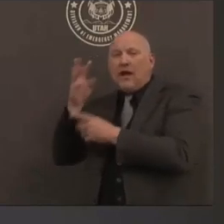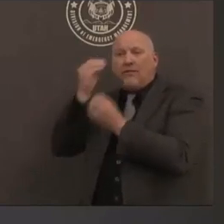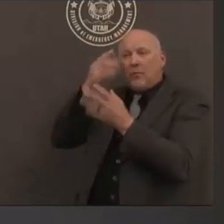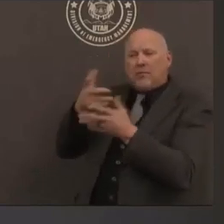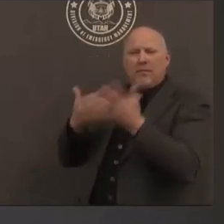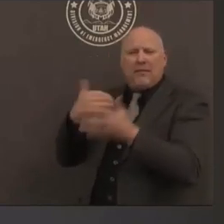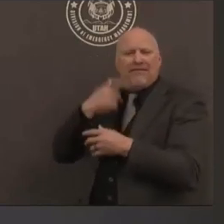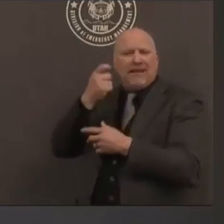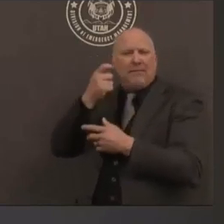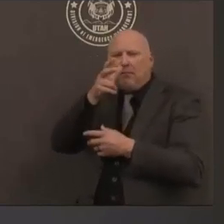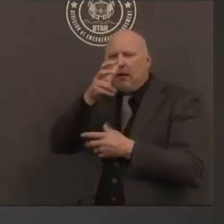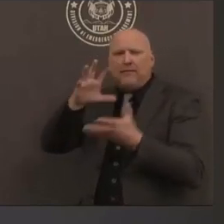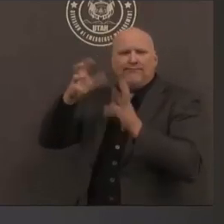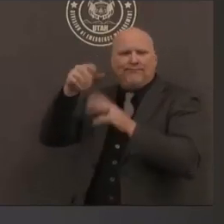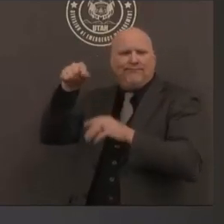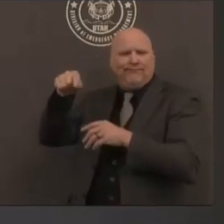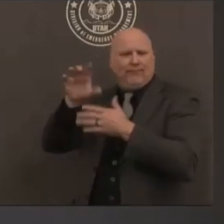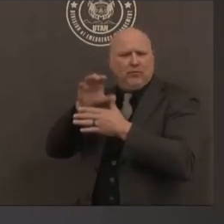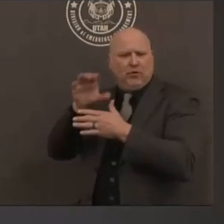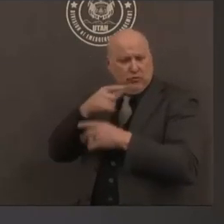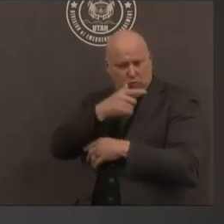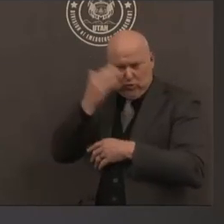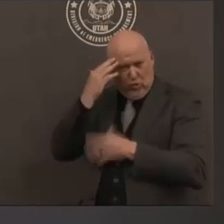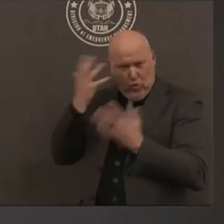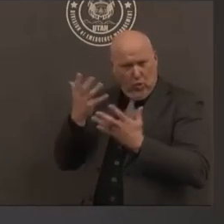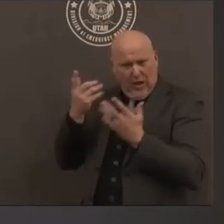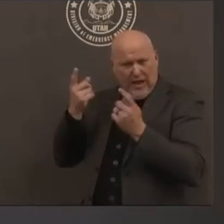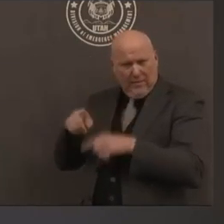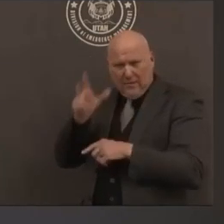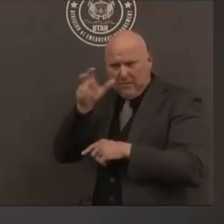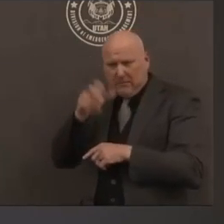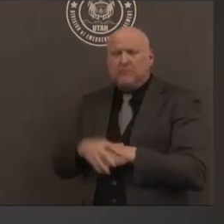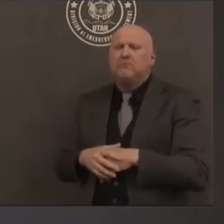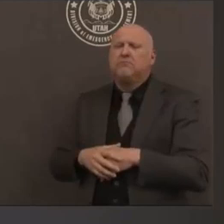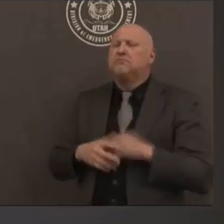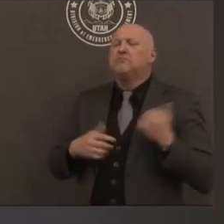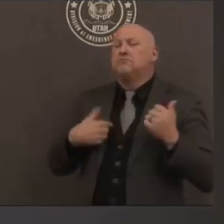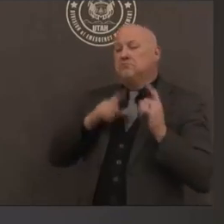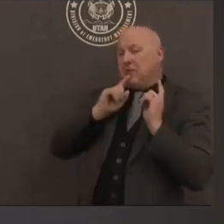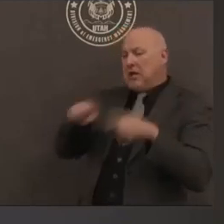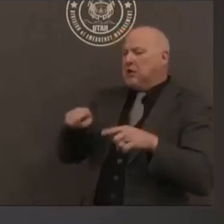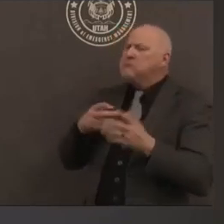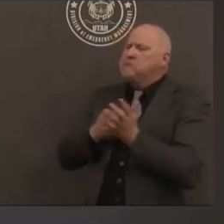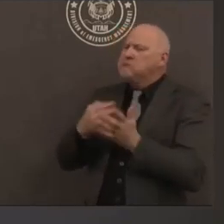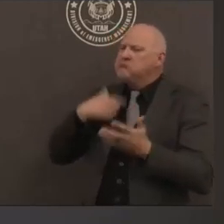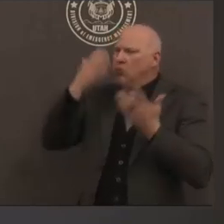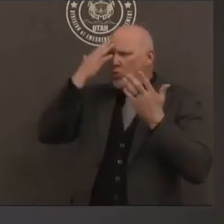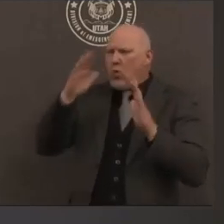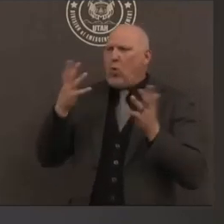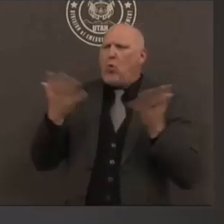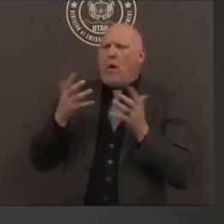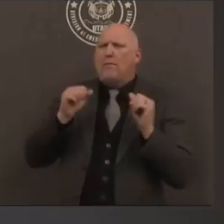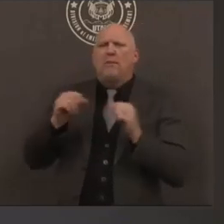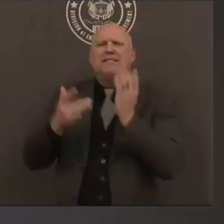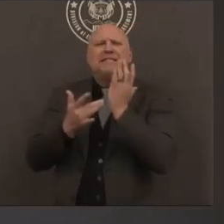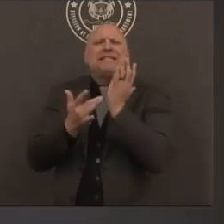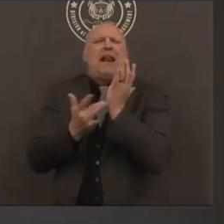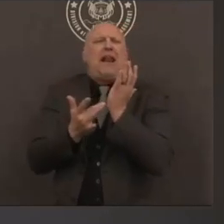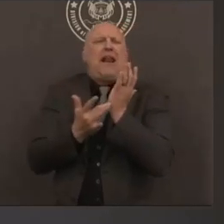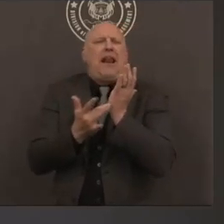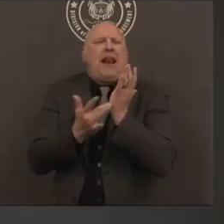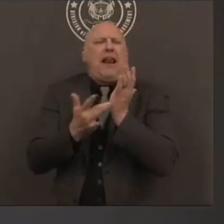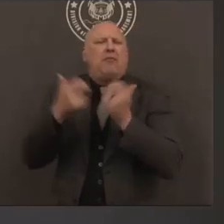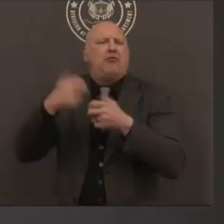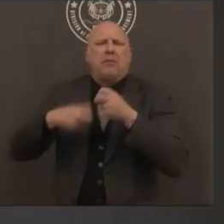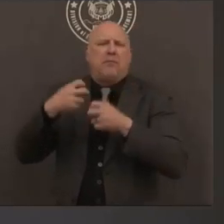but i do know that we're working with our partners to make sure that it's a streamlined approach um from kind of all the testing sites to the department of health